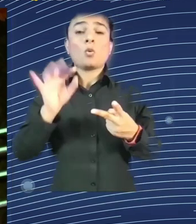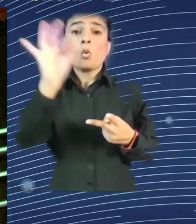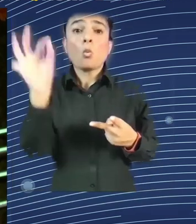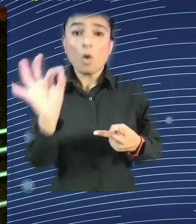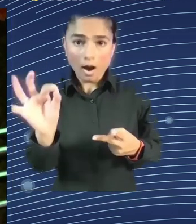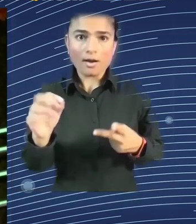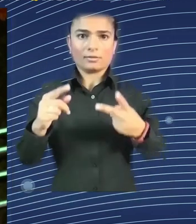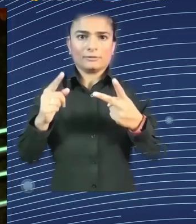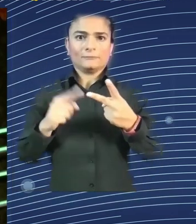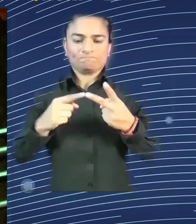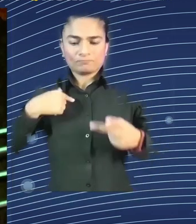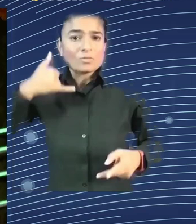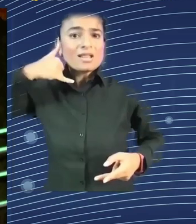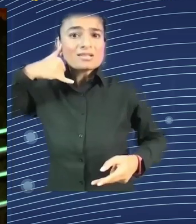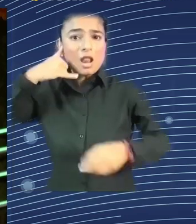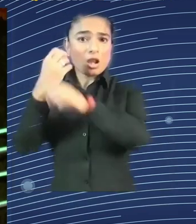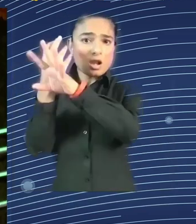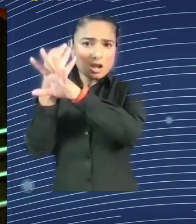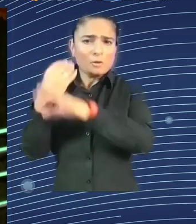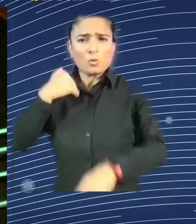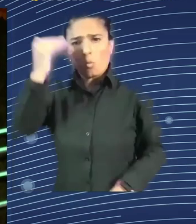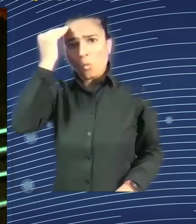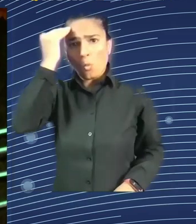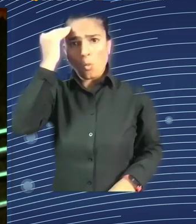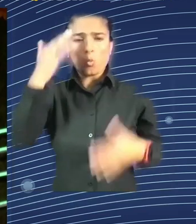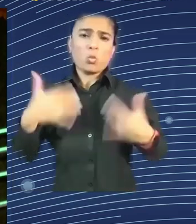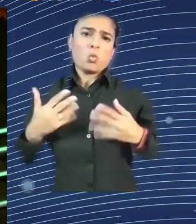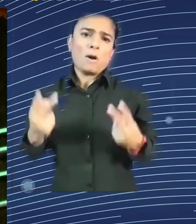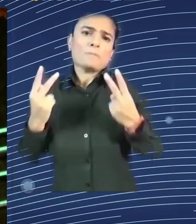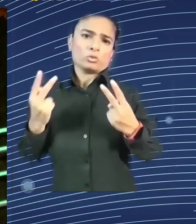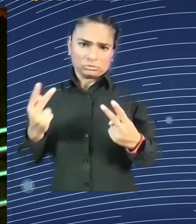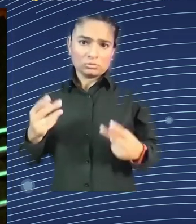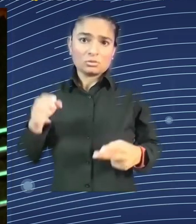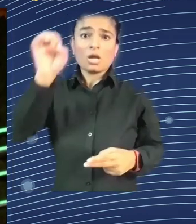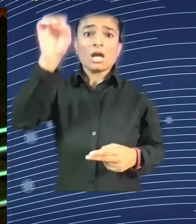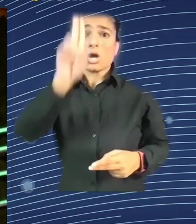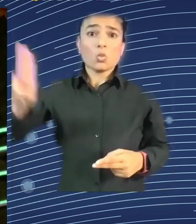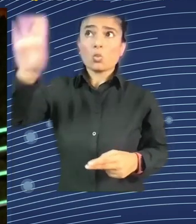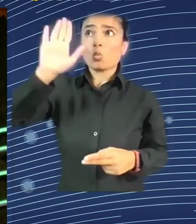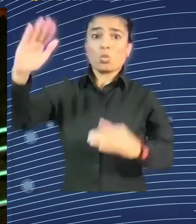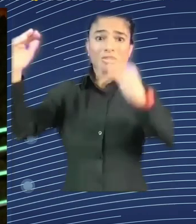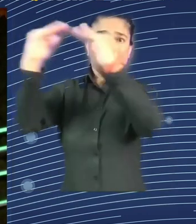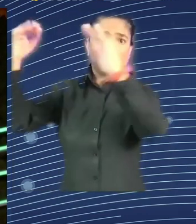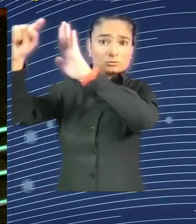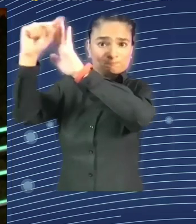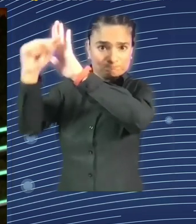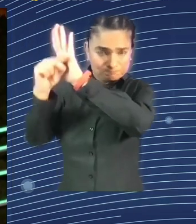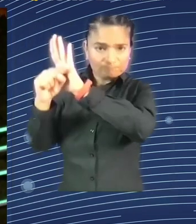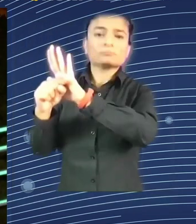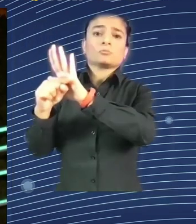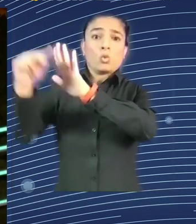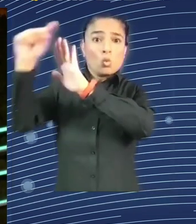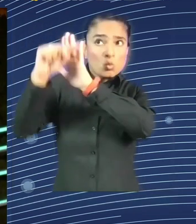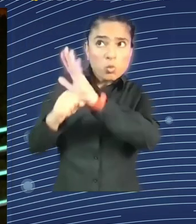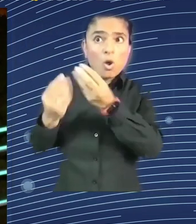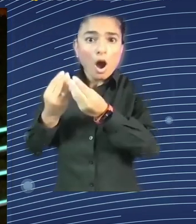European rules, how telework is operated. And part of that is the right to disconnect. Now, some member states have